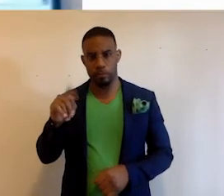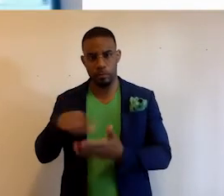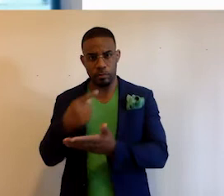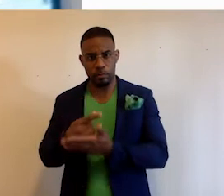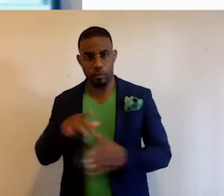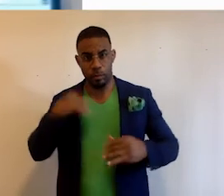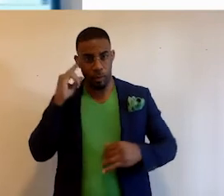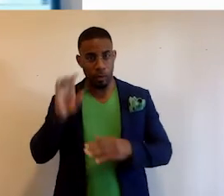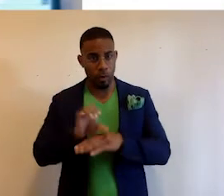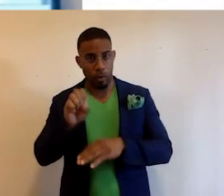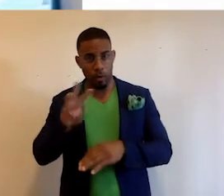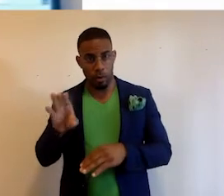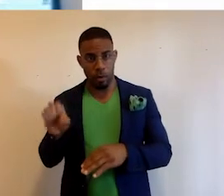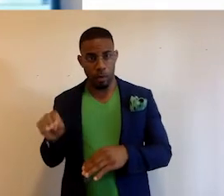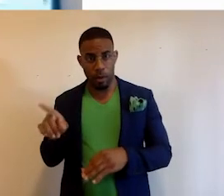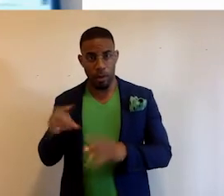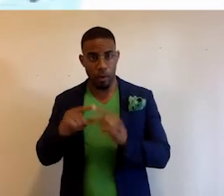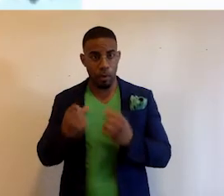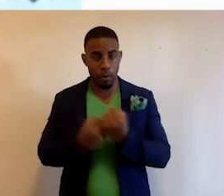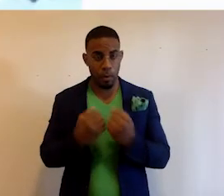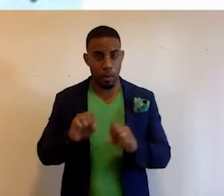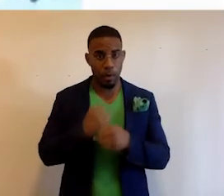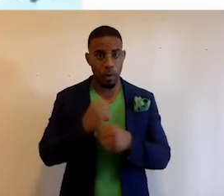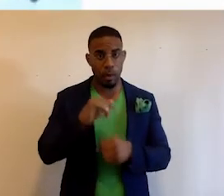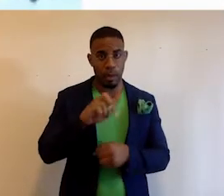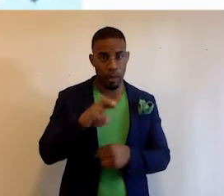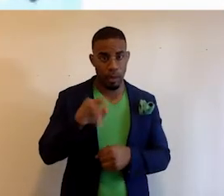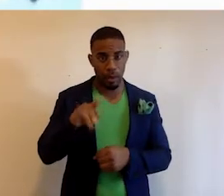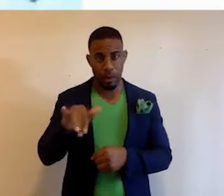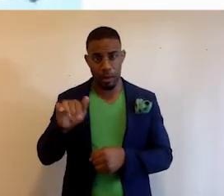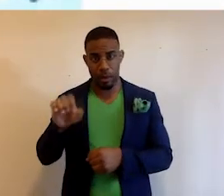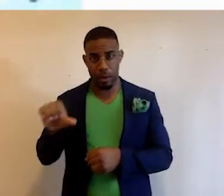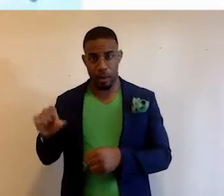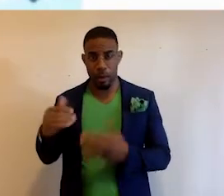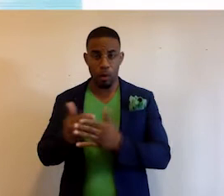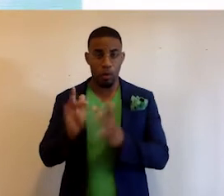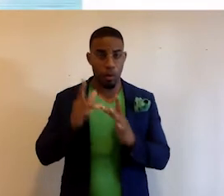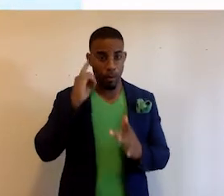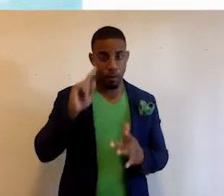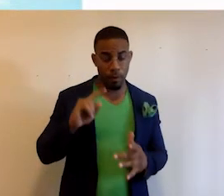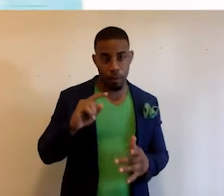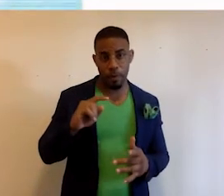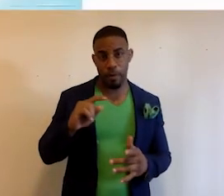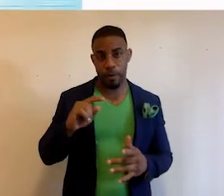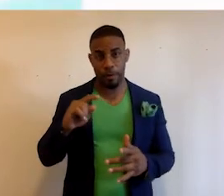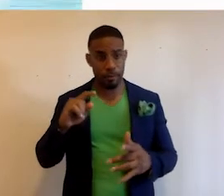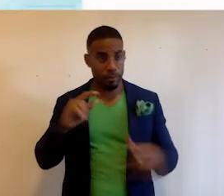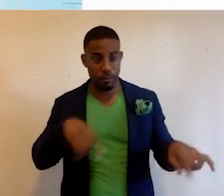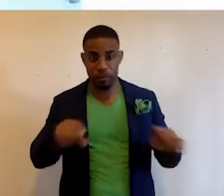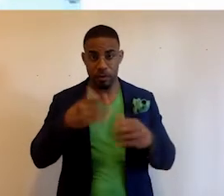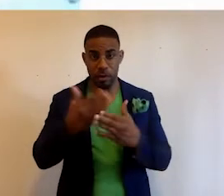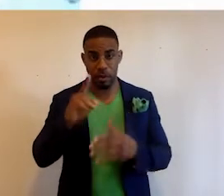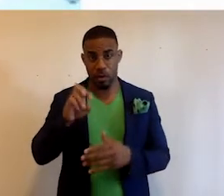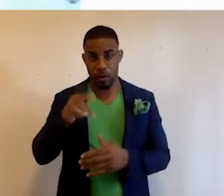company. He and a group of supporters have created Inner City Access, a new website for Mattapan, Roxbury, and Dorchester.